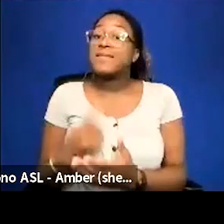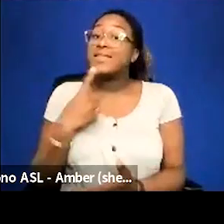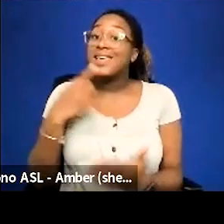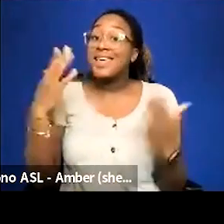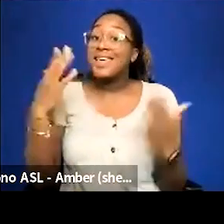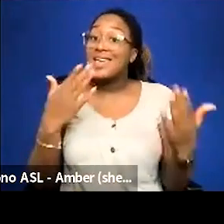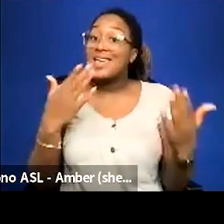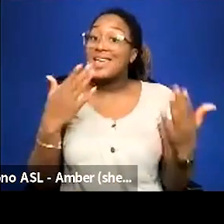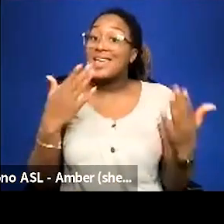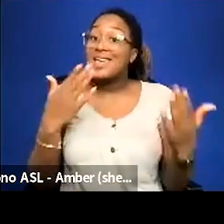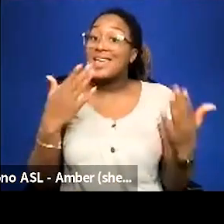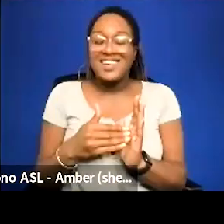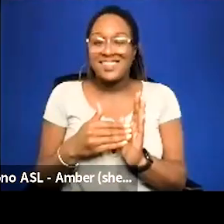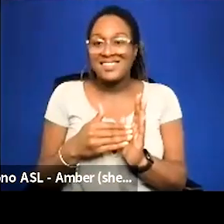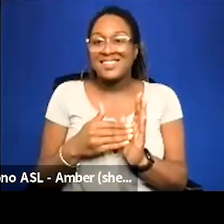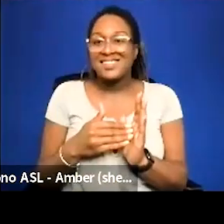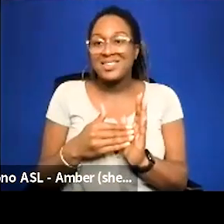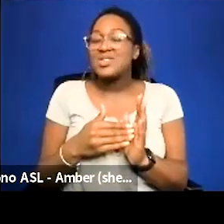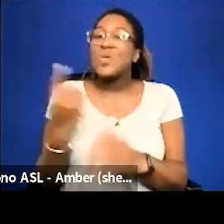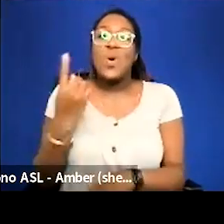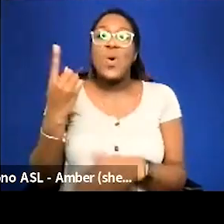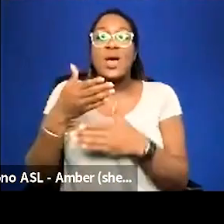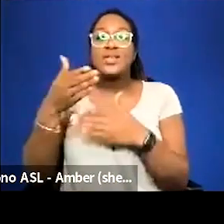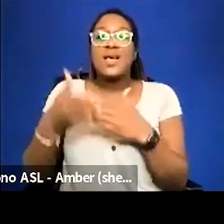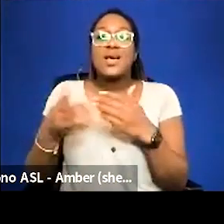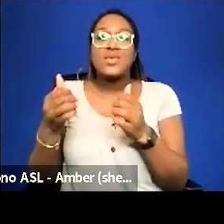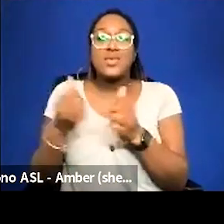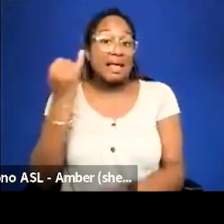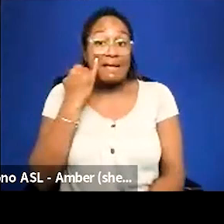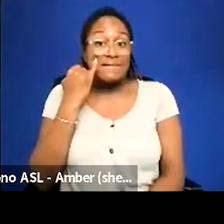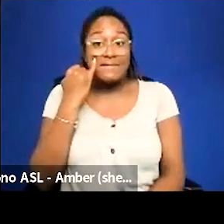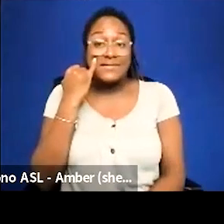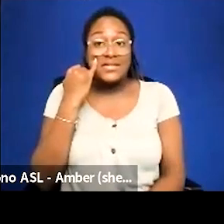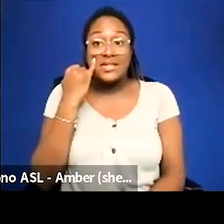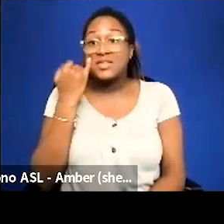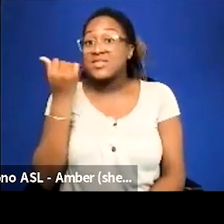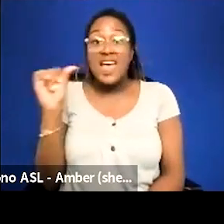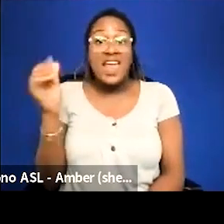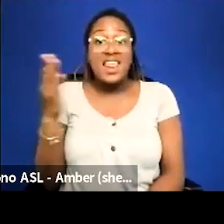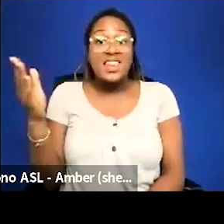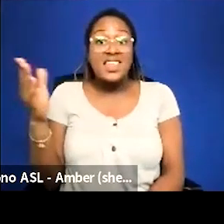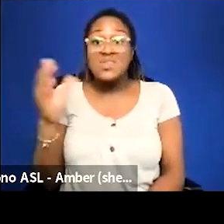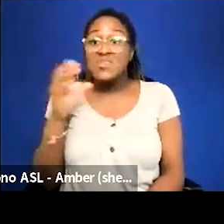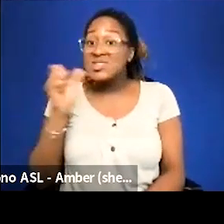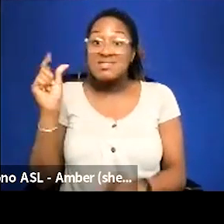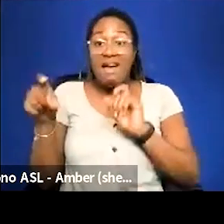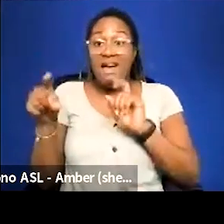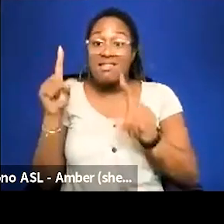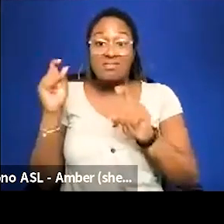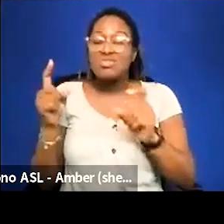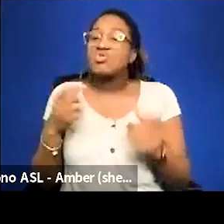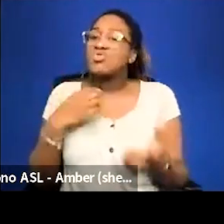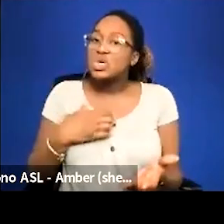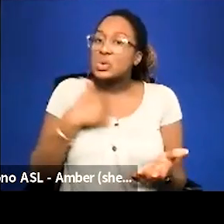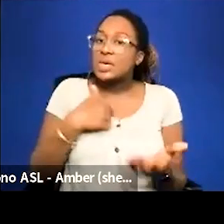again um we always end with the if you didn't get to if there's anything we didn't ask um that you wish we had